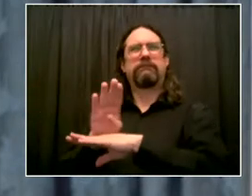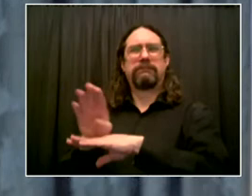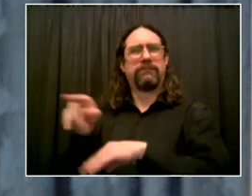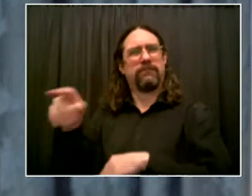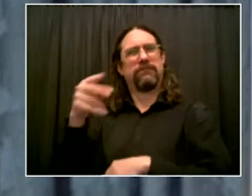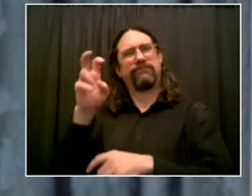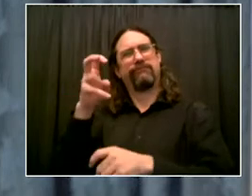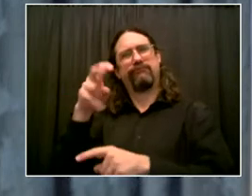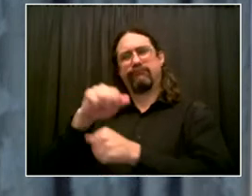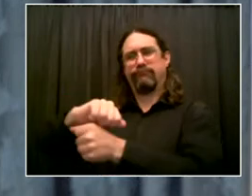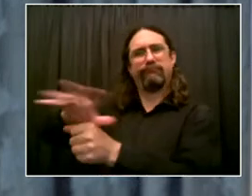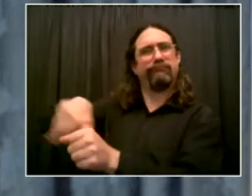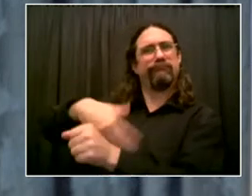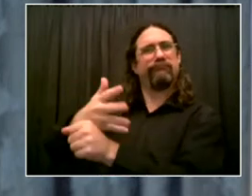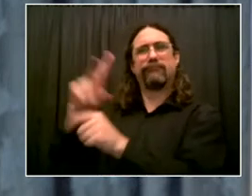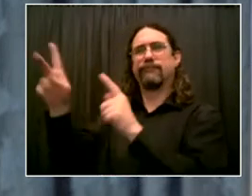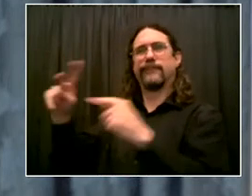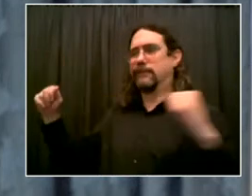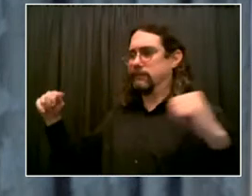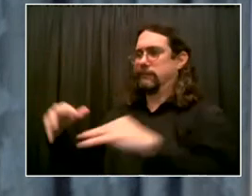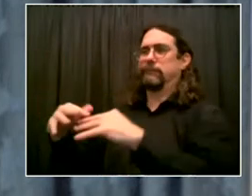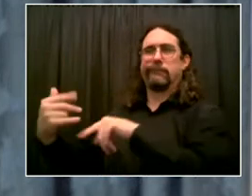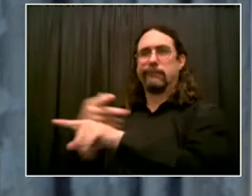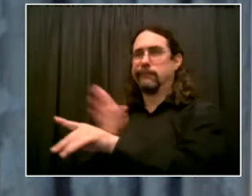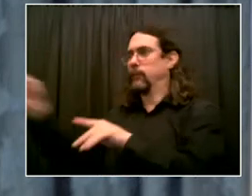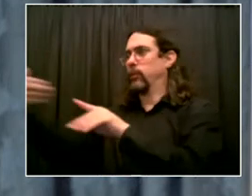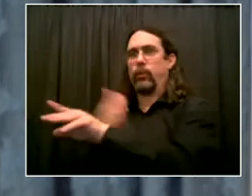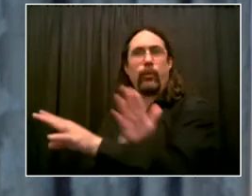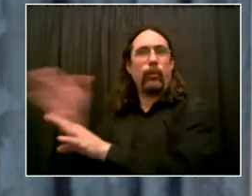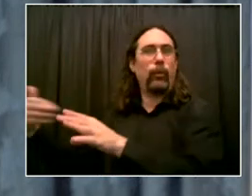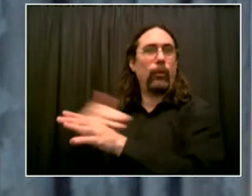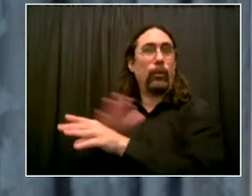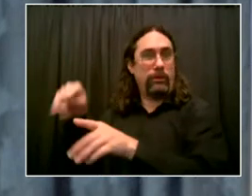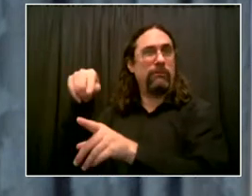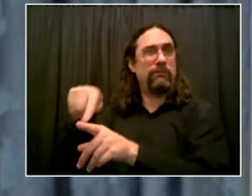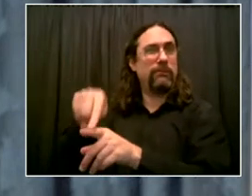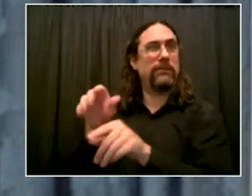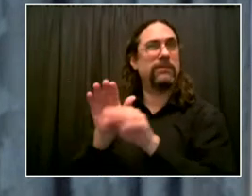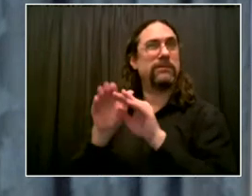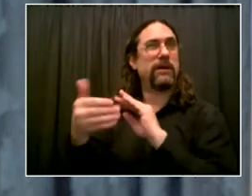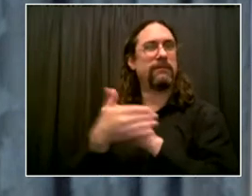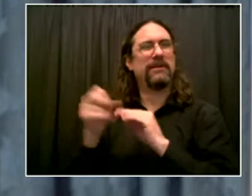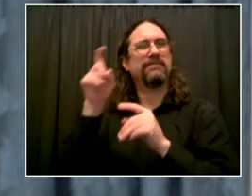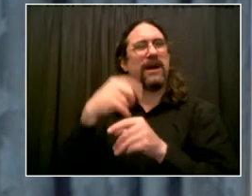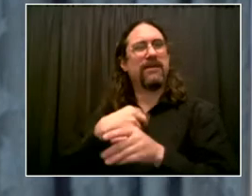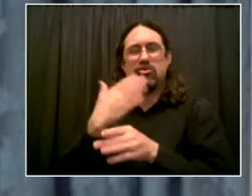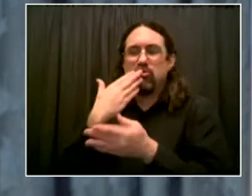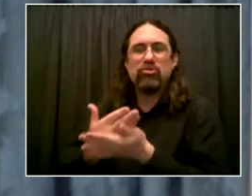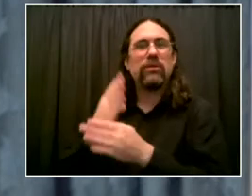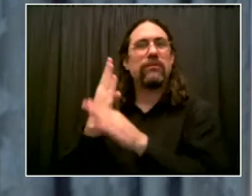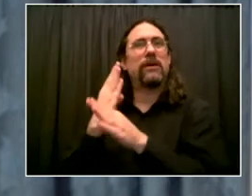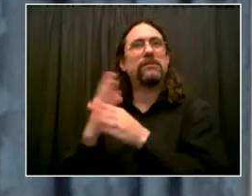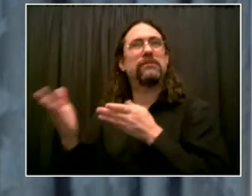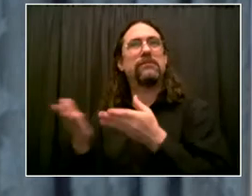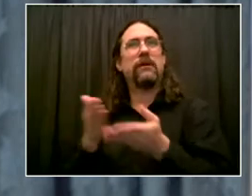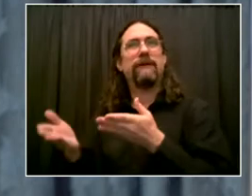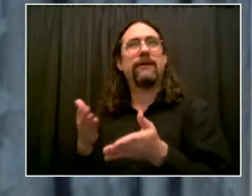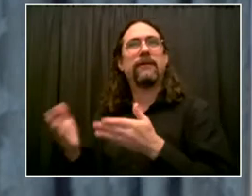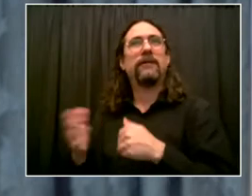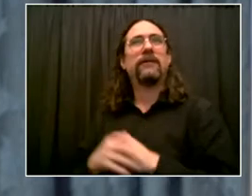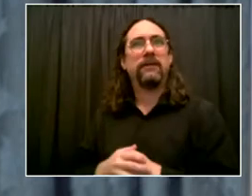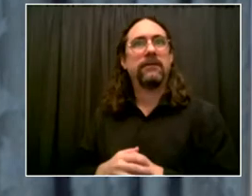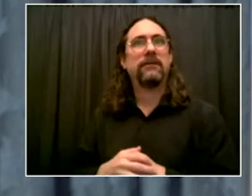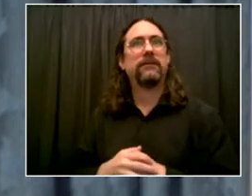to public transportation. then the fifth is Fifth Avenue in Manhattan. We already have two bus lanes, but we